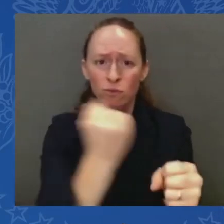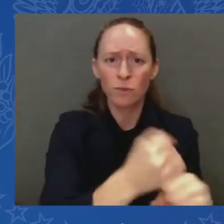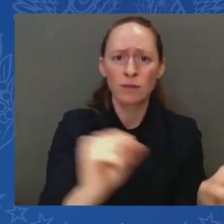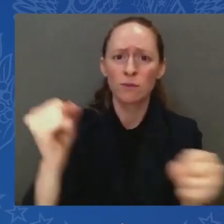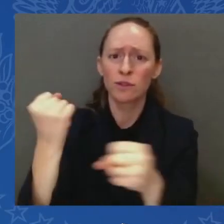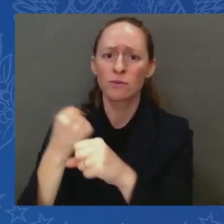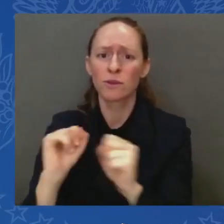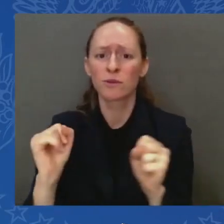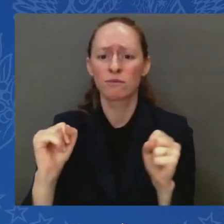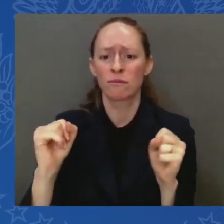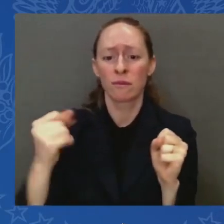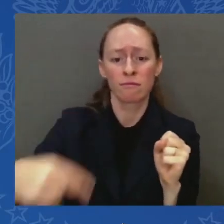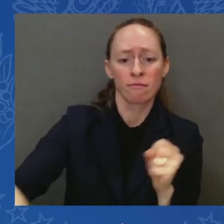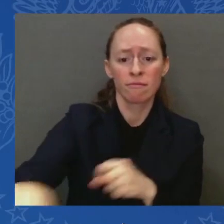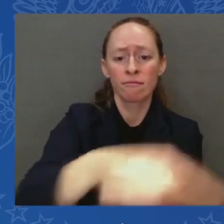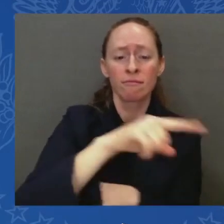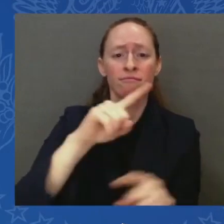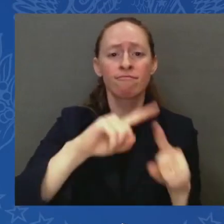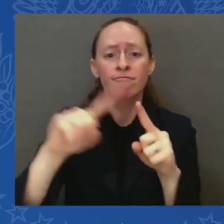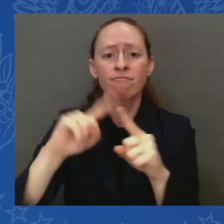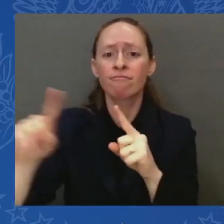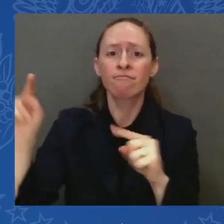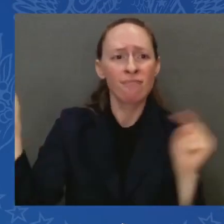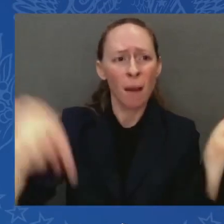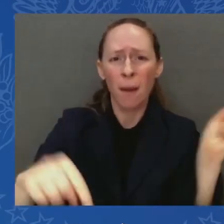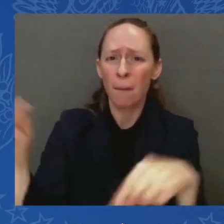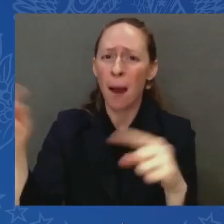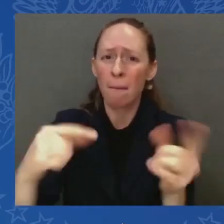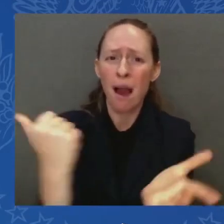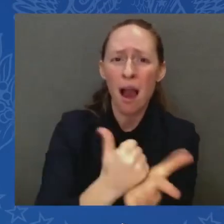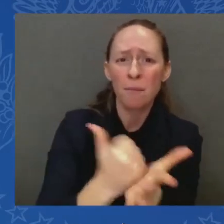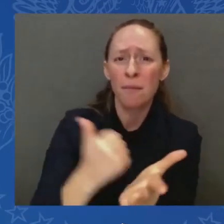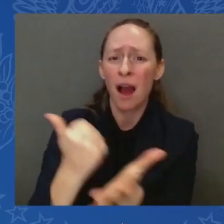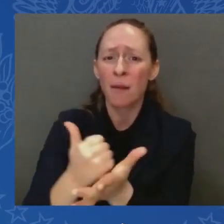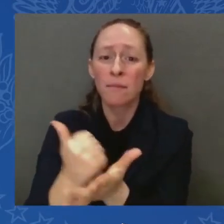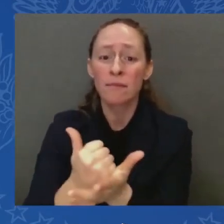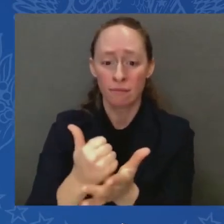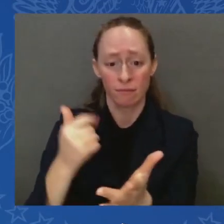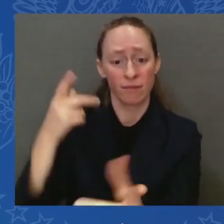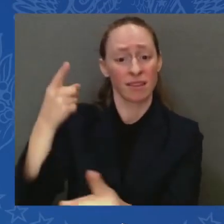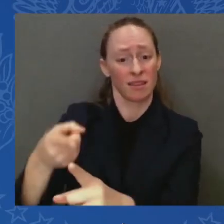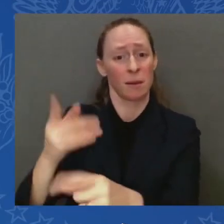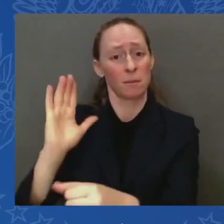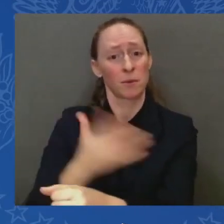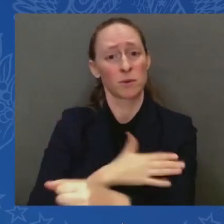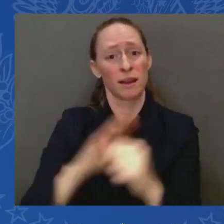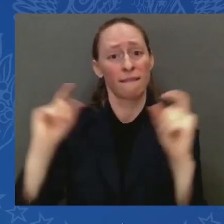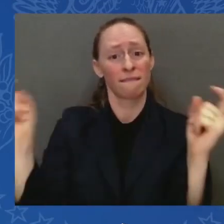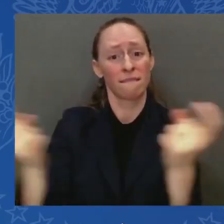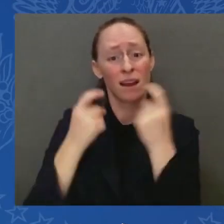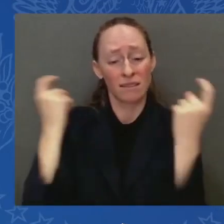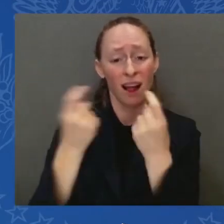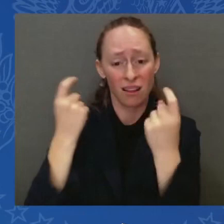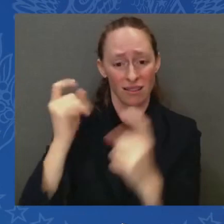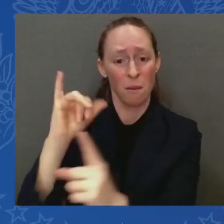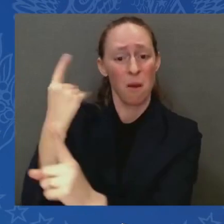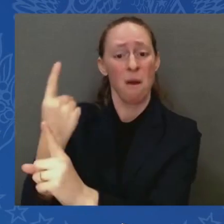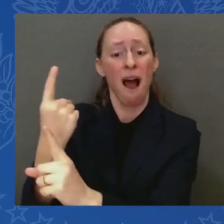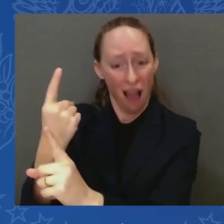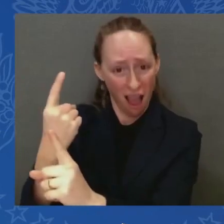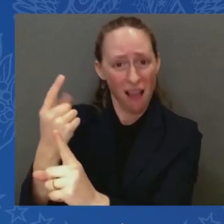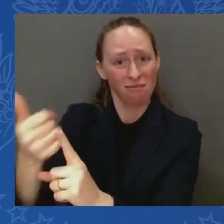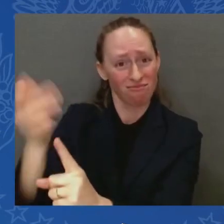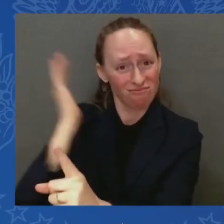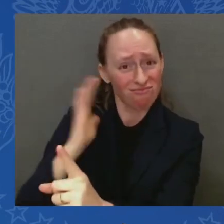becoming a victim himself. Volunteers retrieving bodies of the dead so families could bury their loved ones in